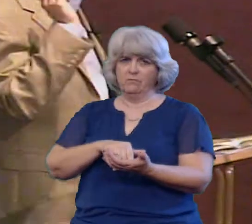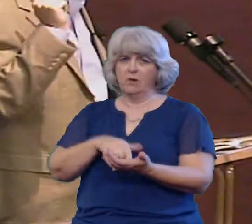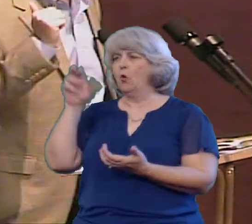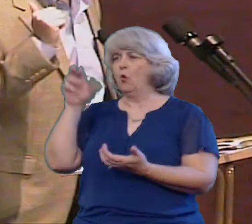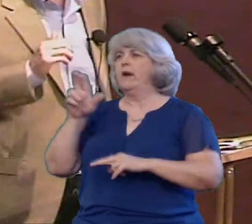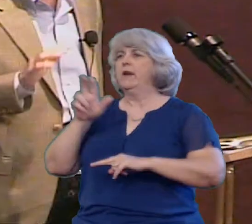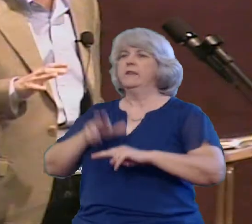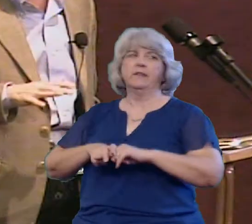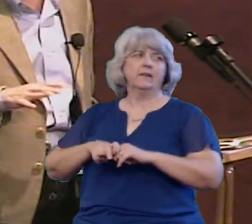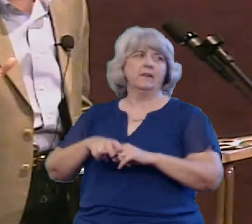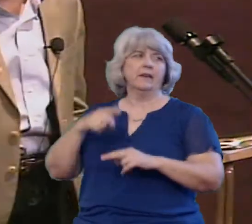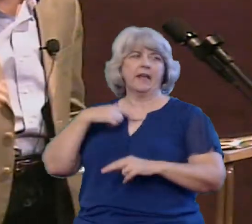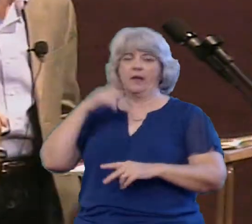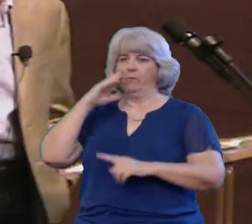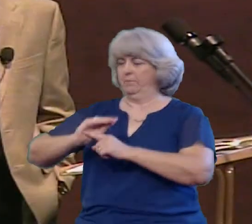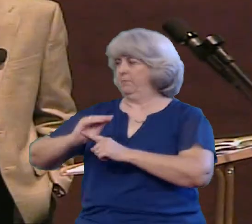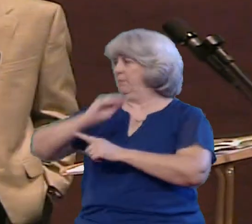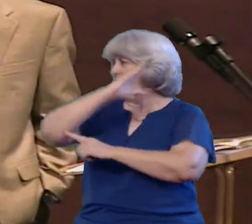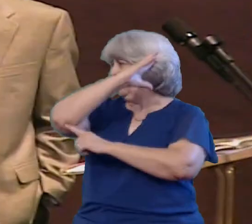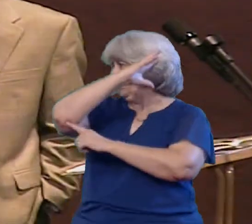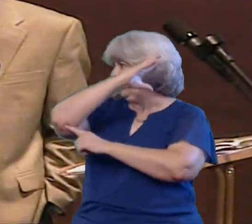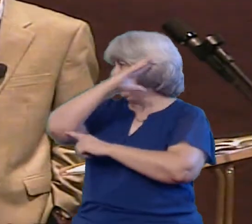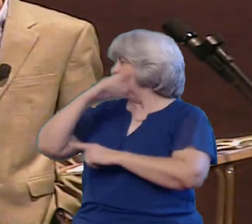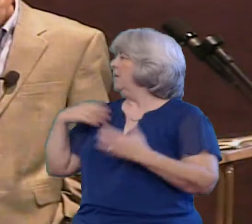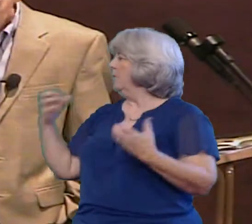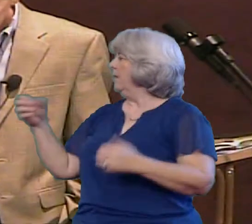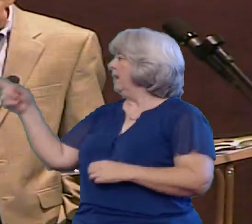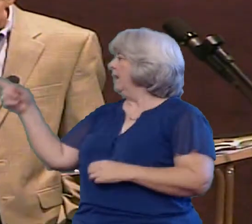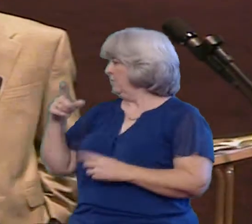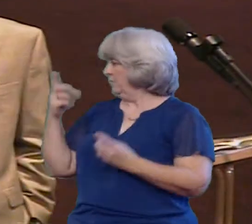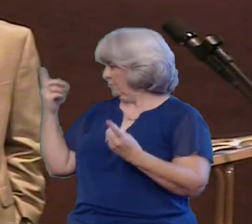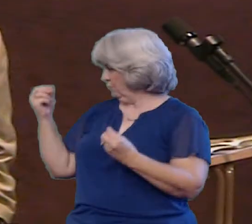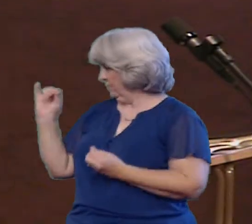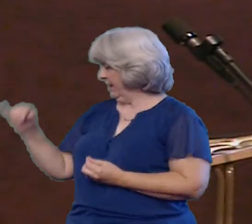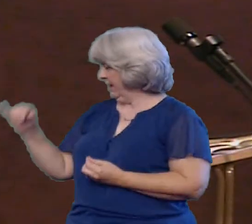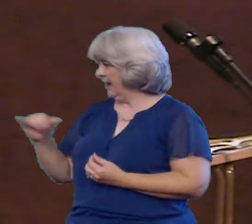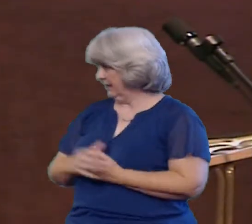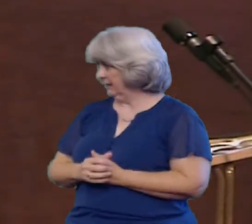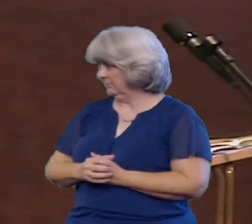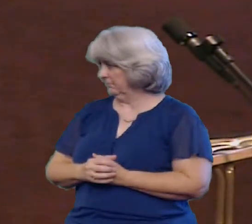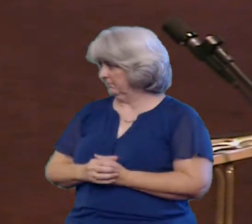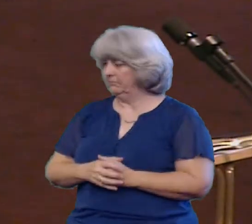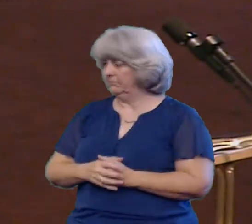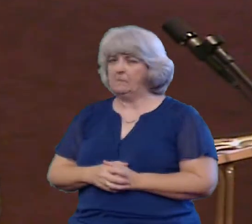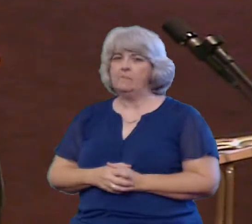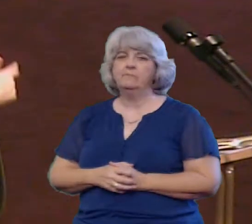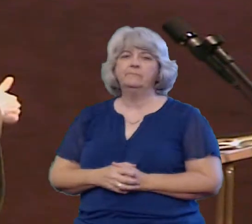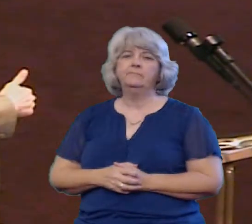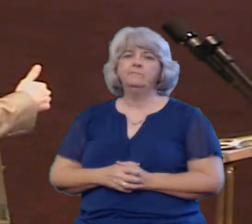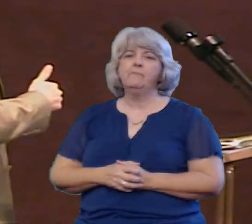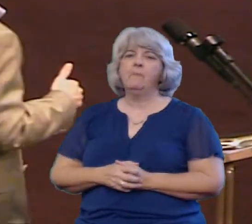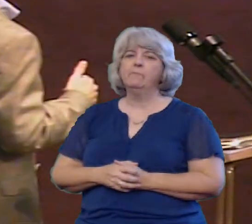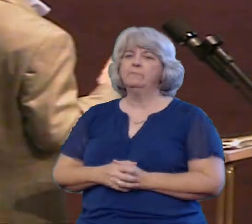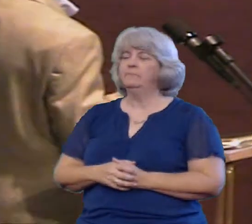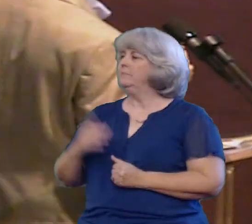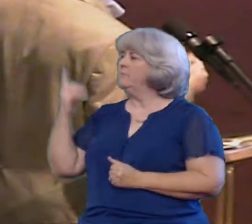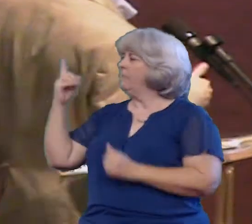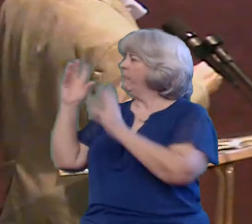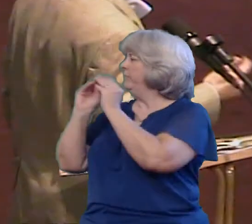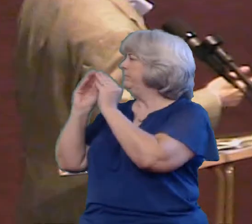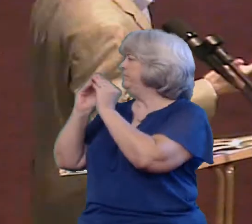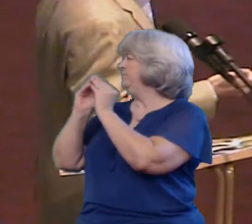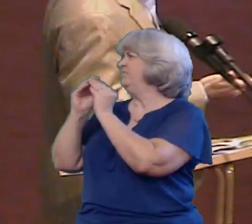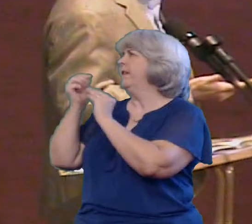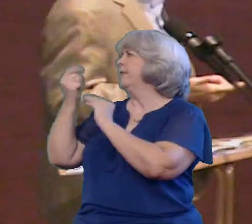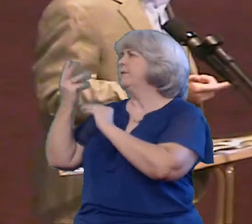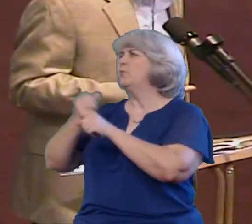I'm going to put something up here on the board here in a minute I want you to do it A speaker at a conference a few years ago